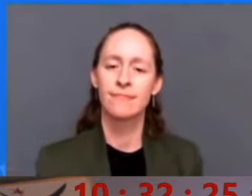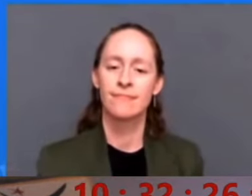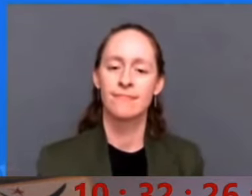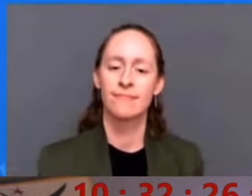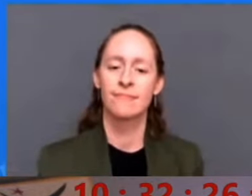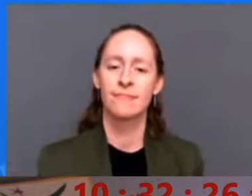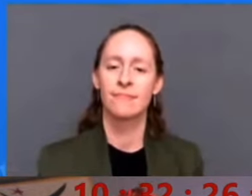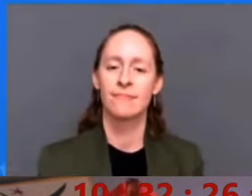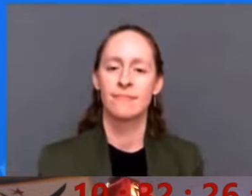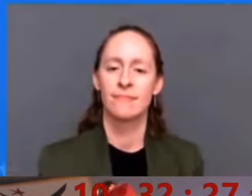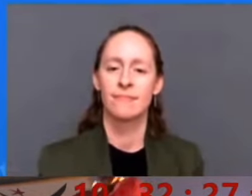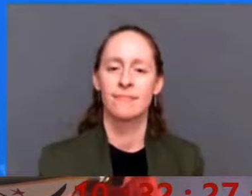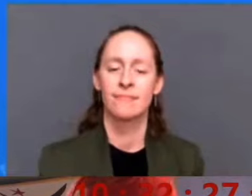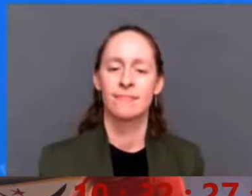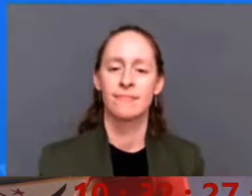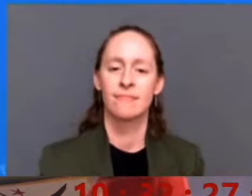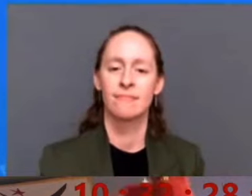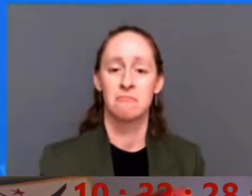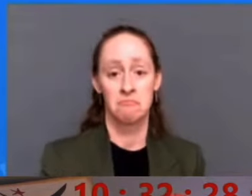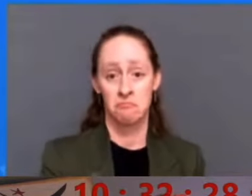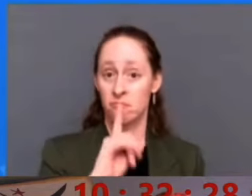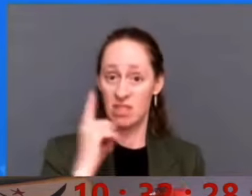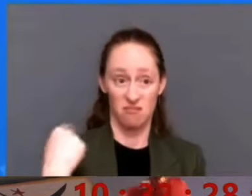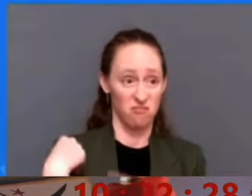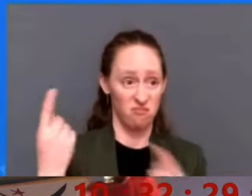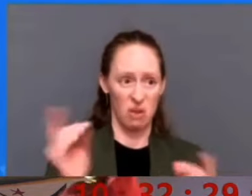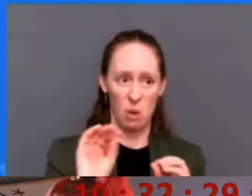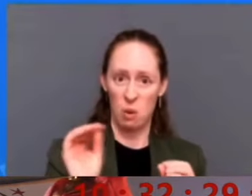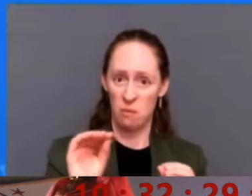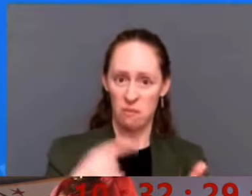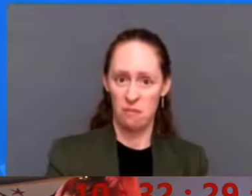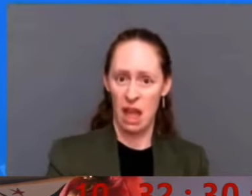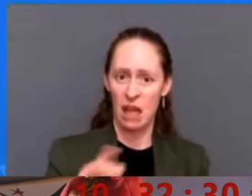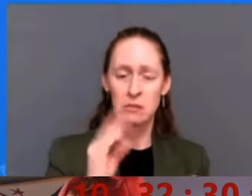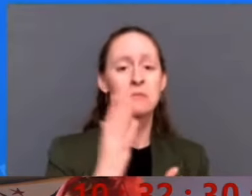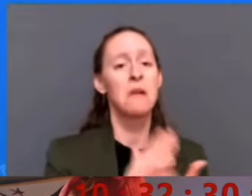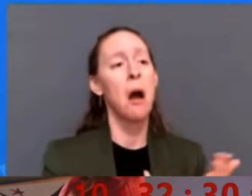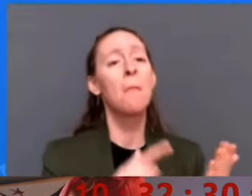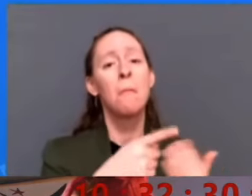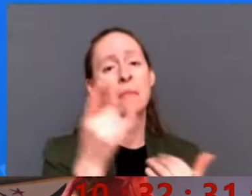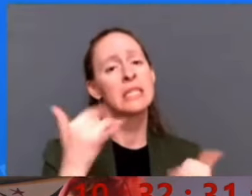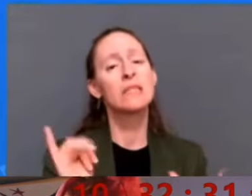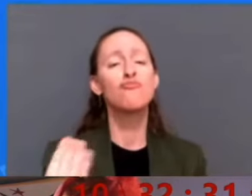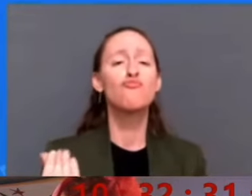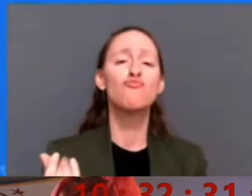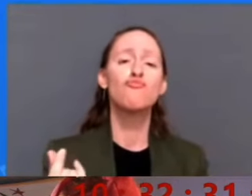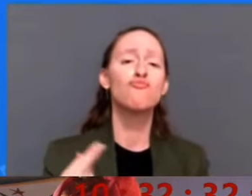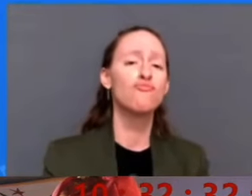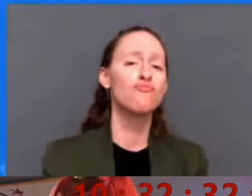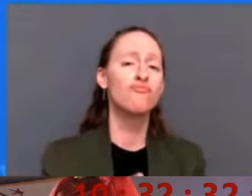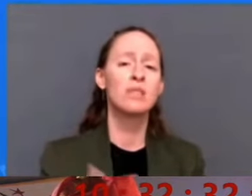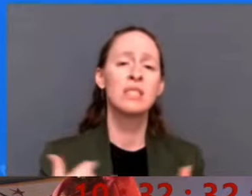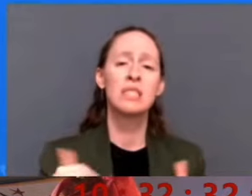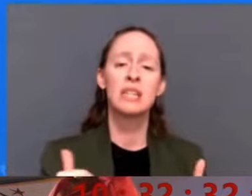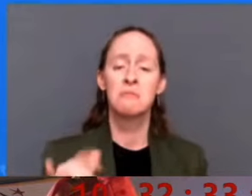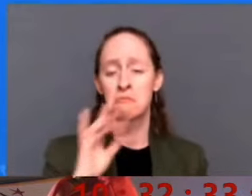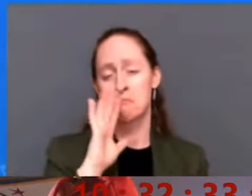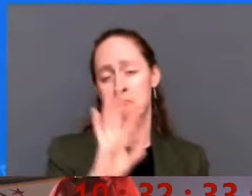People are voluntarily making payments. All loans. Loans we're actually collecting, roughly speaking, $2 billion a month in payments, voluntarily.